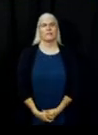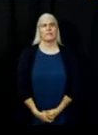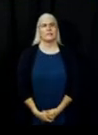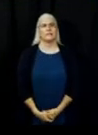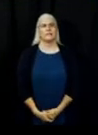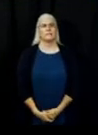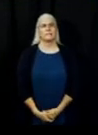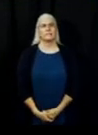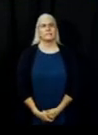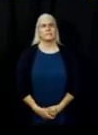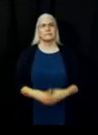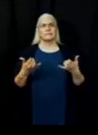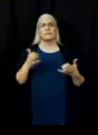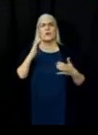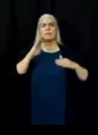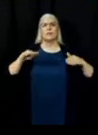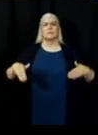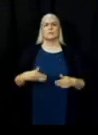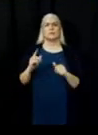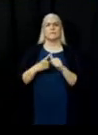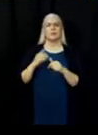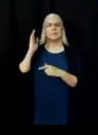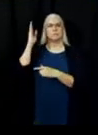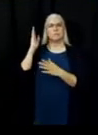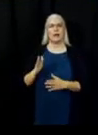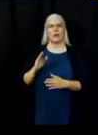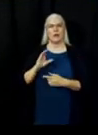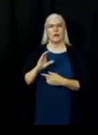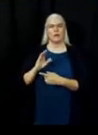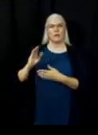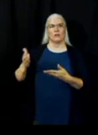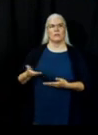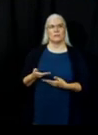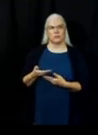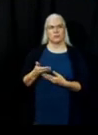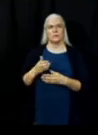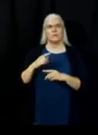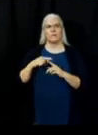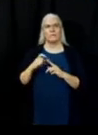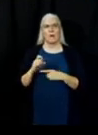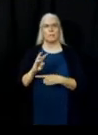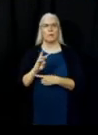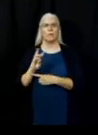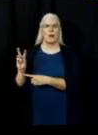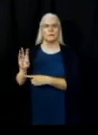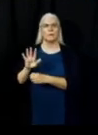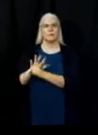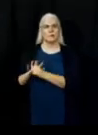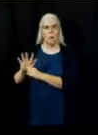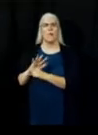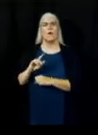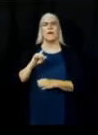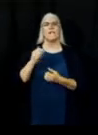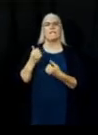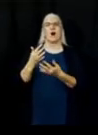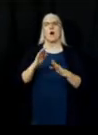I'd now like to introduce our first speaker. Please welcome from the West Zone, Fire Behavior Analyst, John Cook.